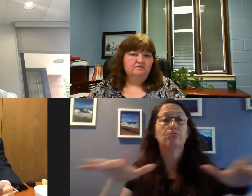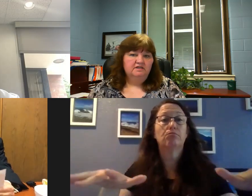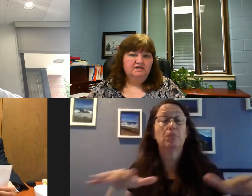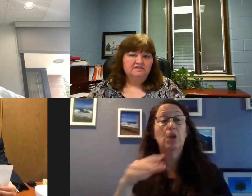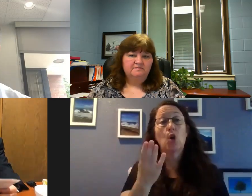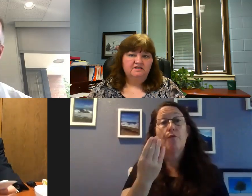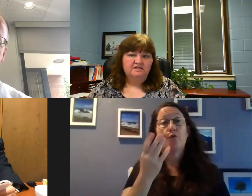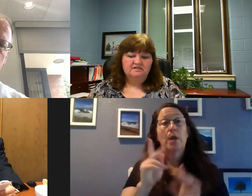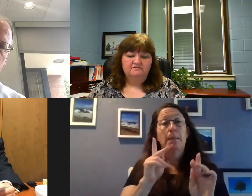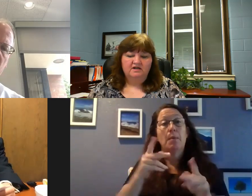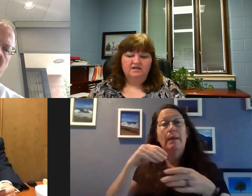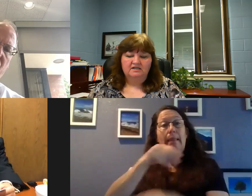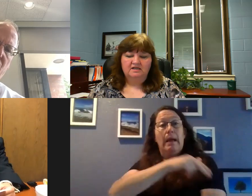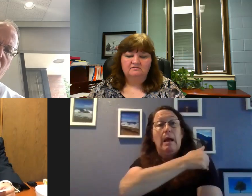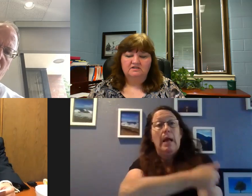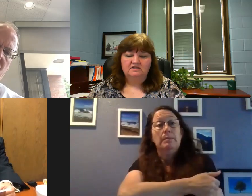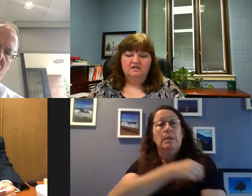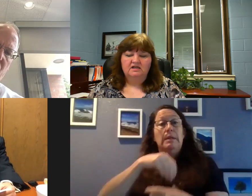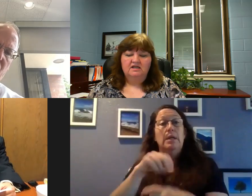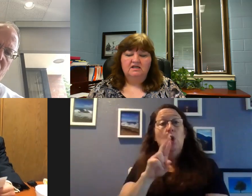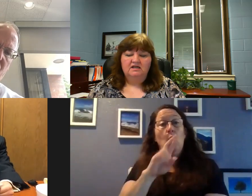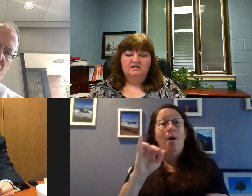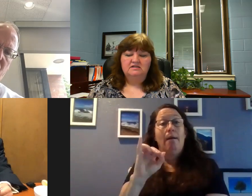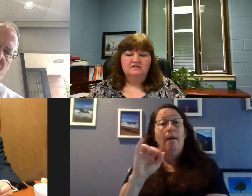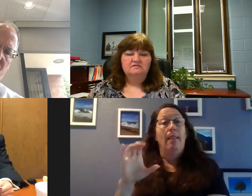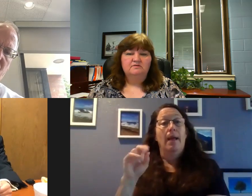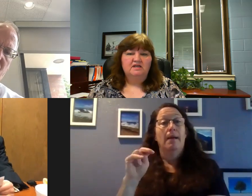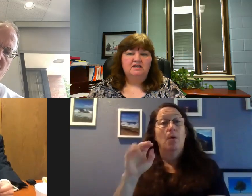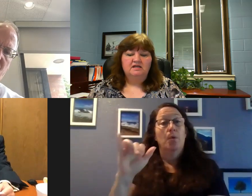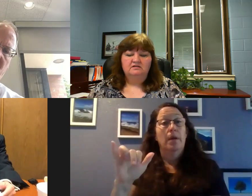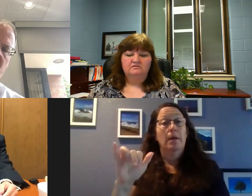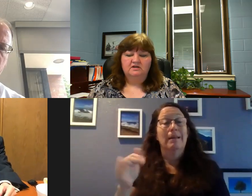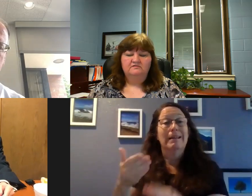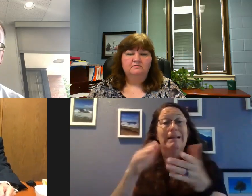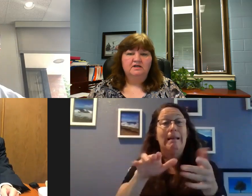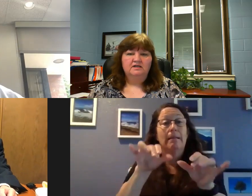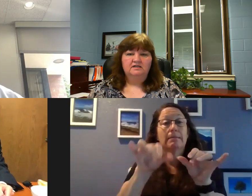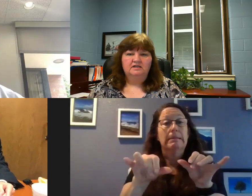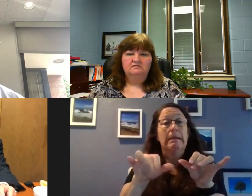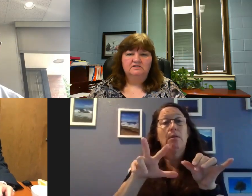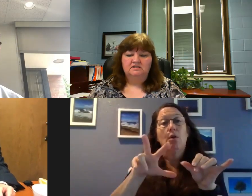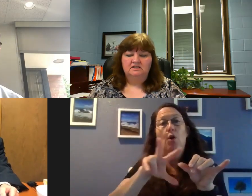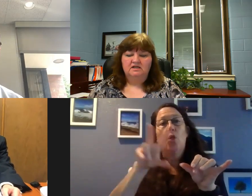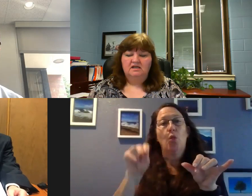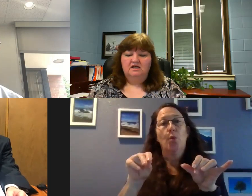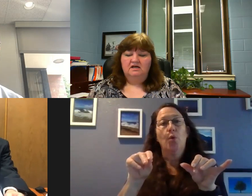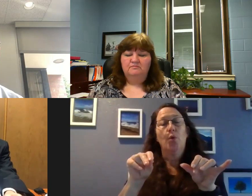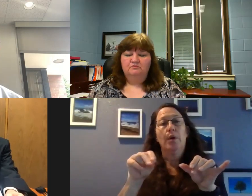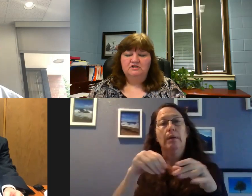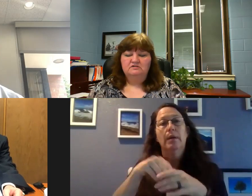people are currently hospitalized in Rock Island County and deaths remain at 30 for Rock Island County.